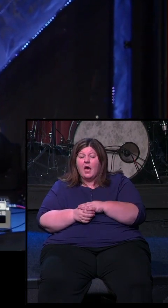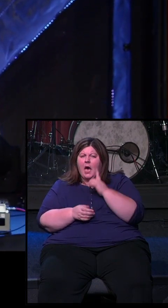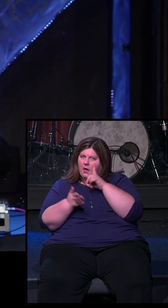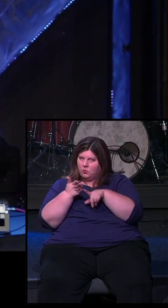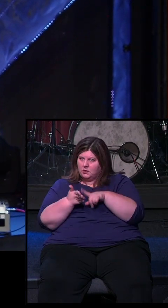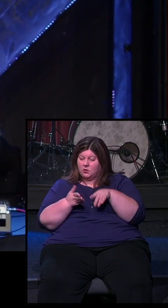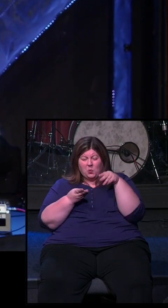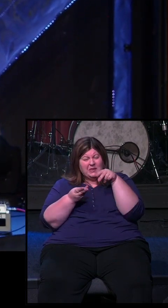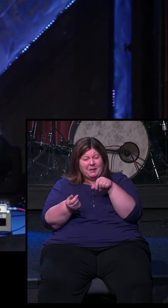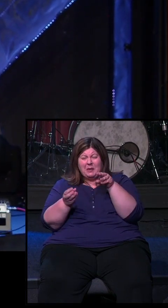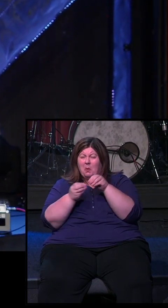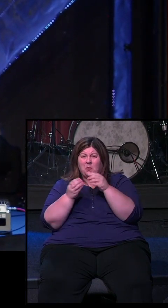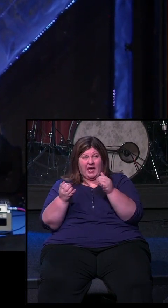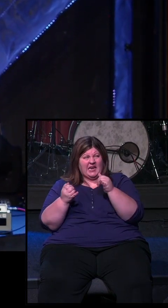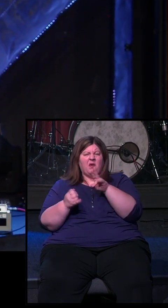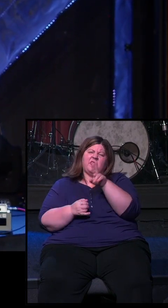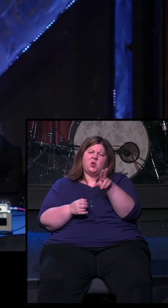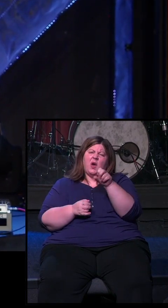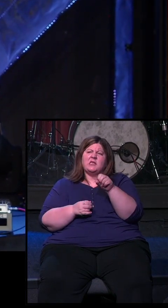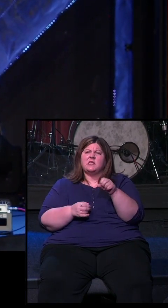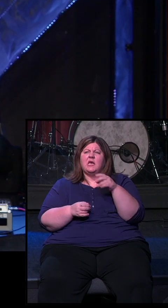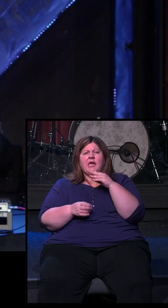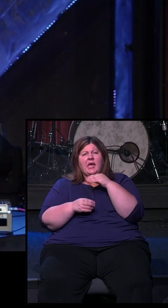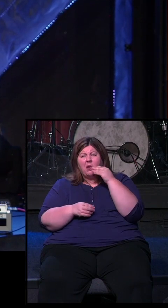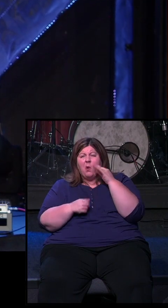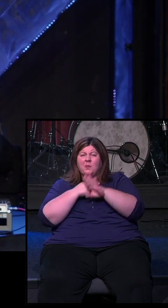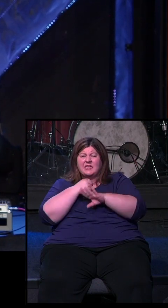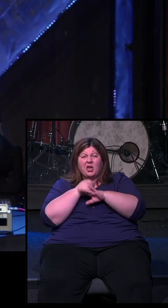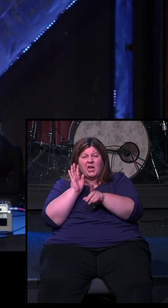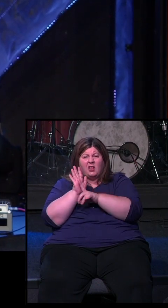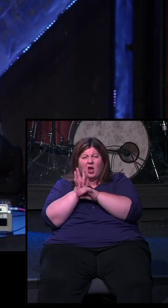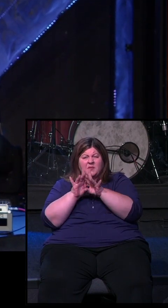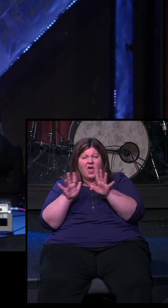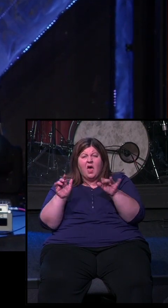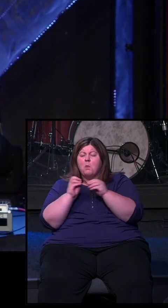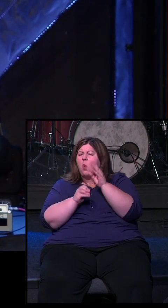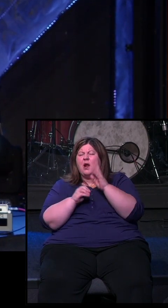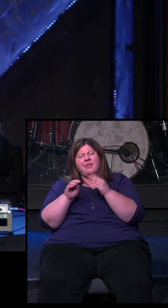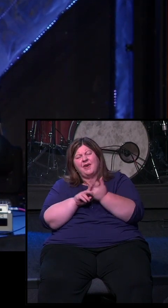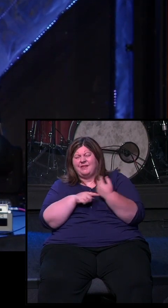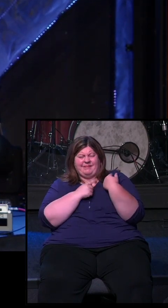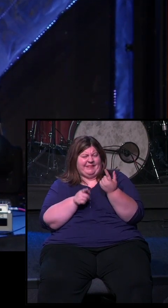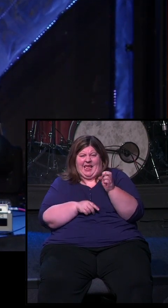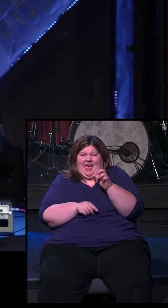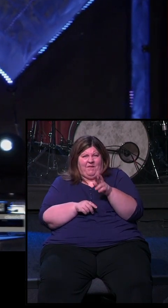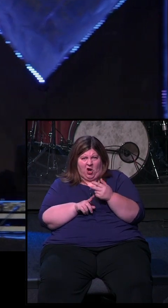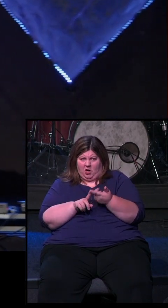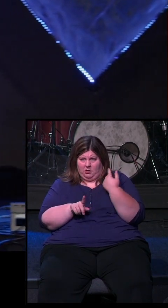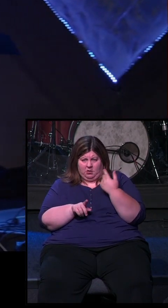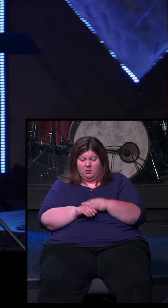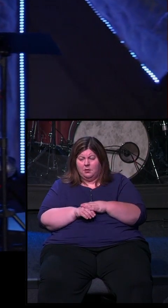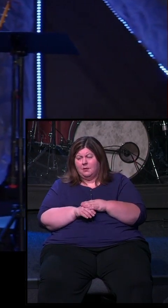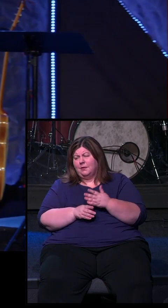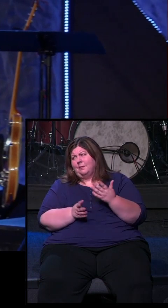We're spending more right now in our nation in home security than we ever have in any time in history before. You can spend tens